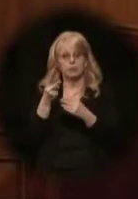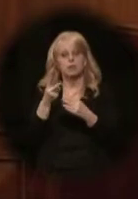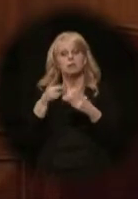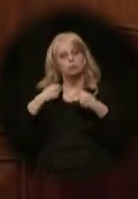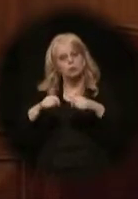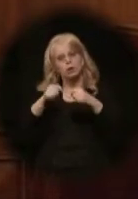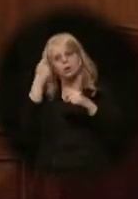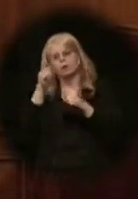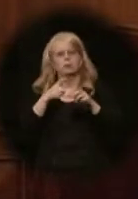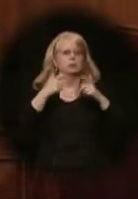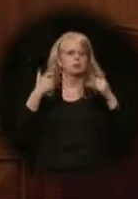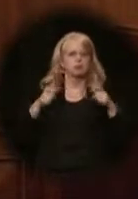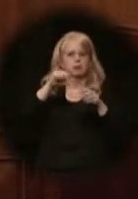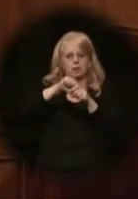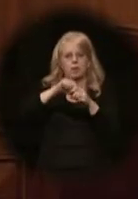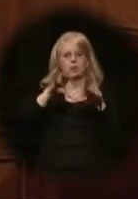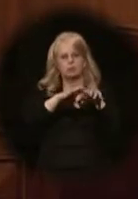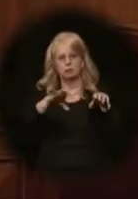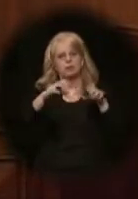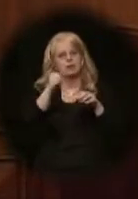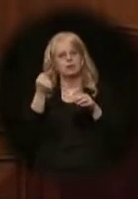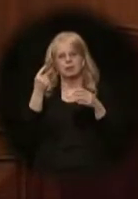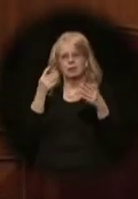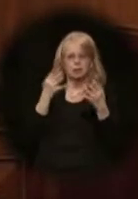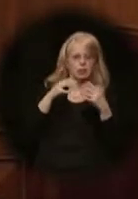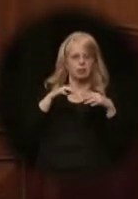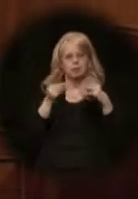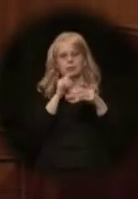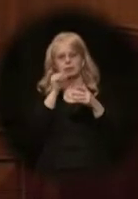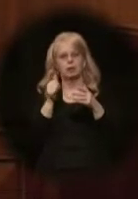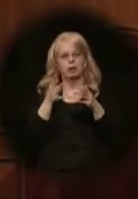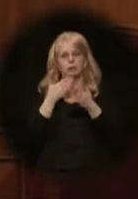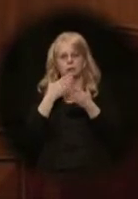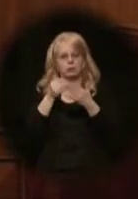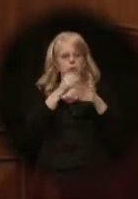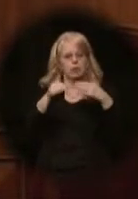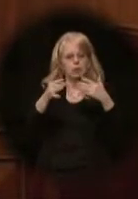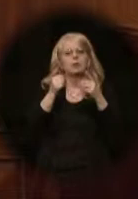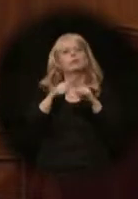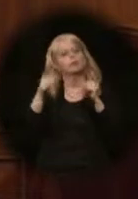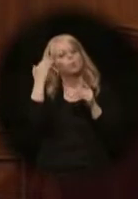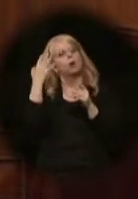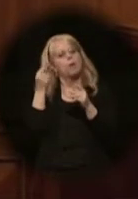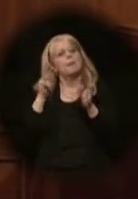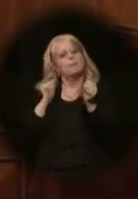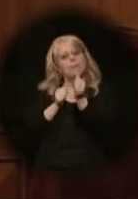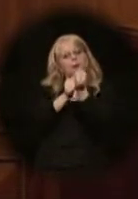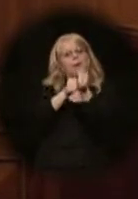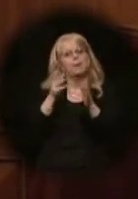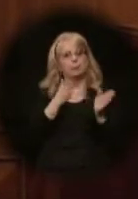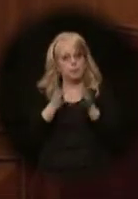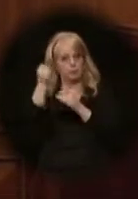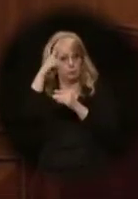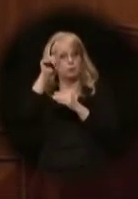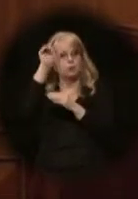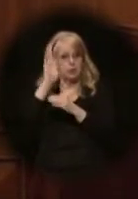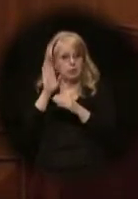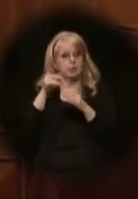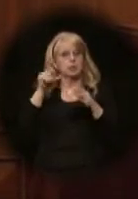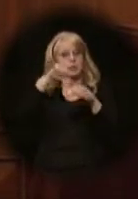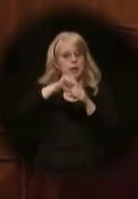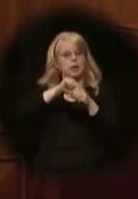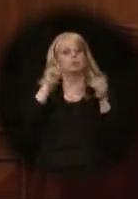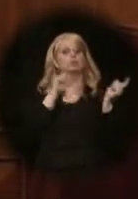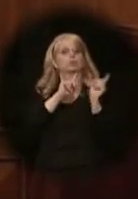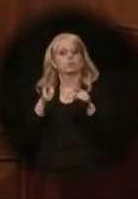a large gas project stall out for various reasons. That's why we'll maintain our backup plan to get Alaska's gas to Alaskans.